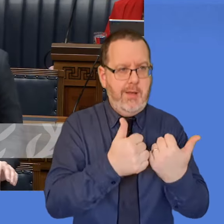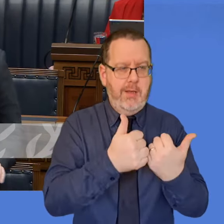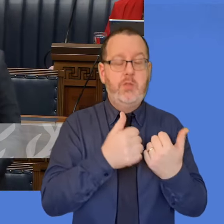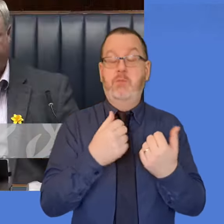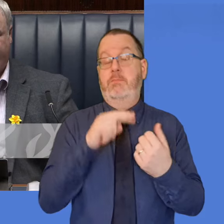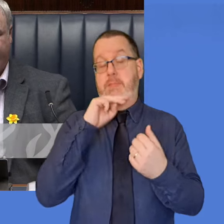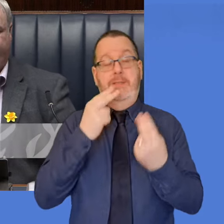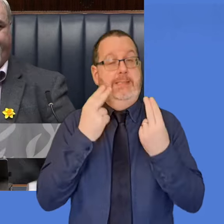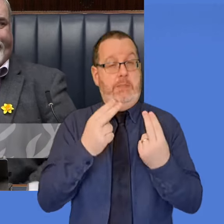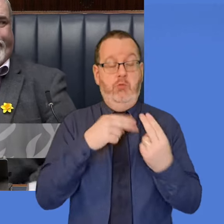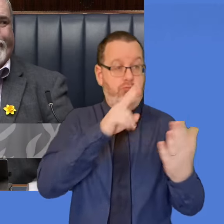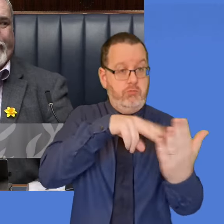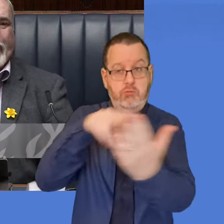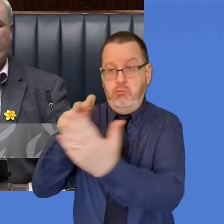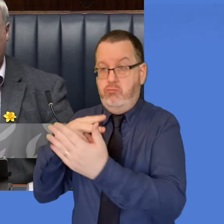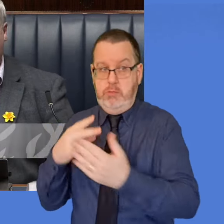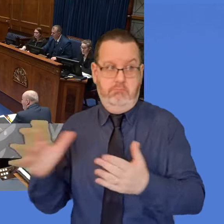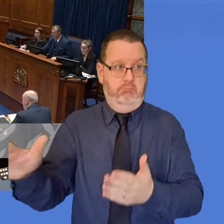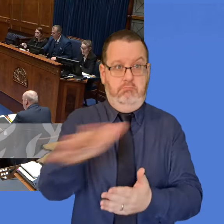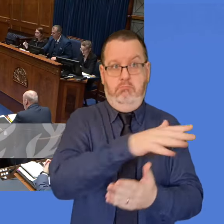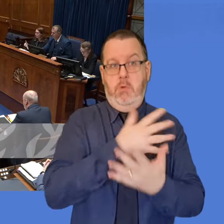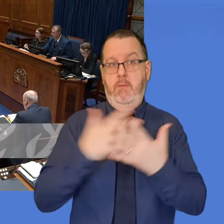quarters. The Minister,